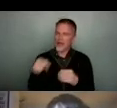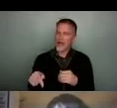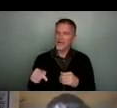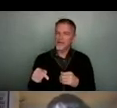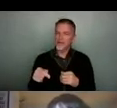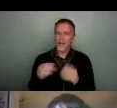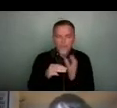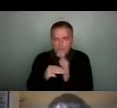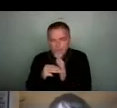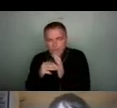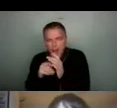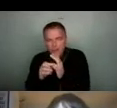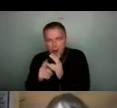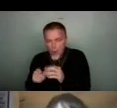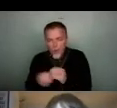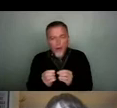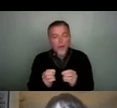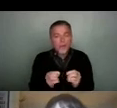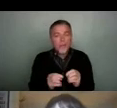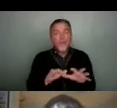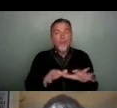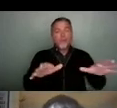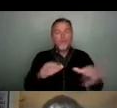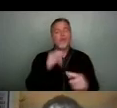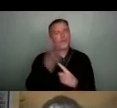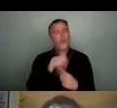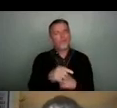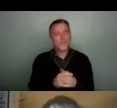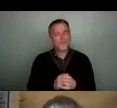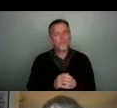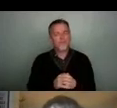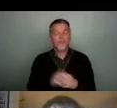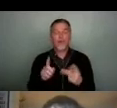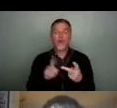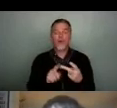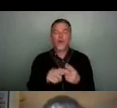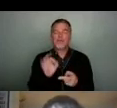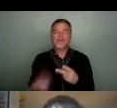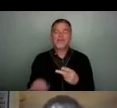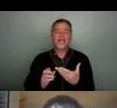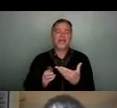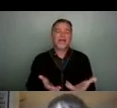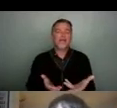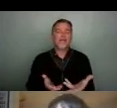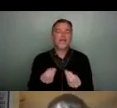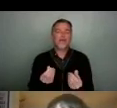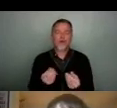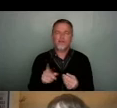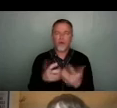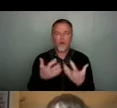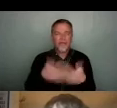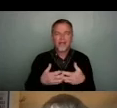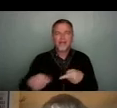of micro boosts were really, really important. We also put in specific delivery resource for kind of technically